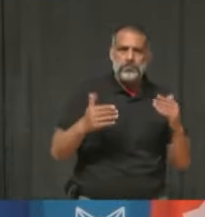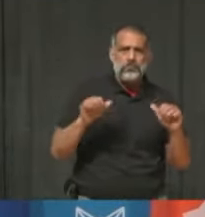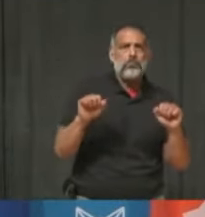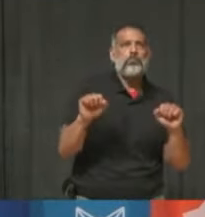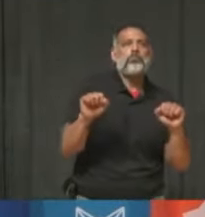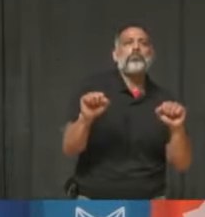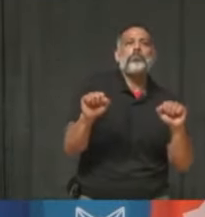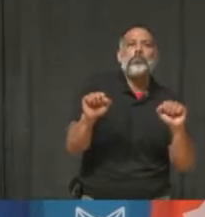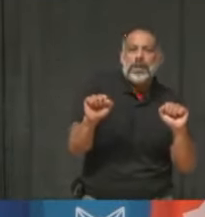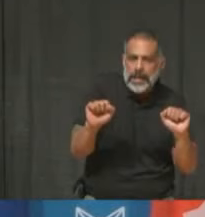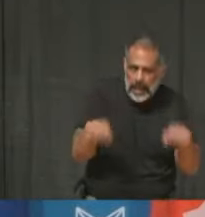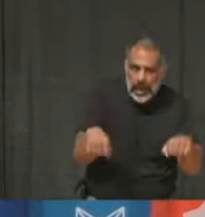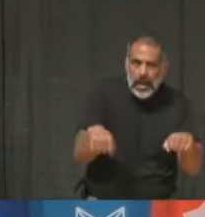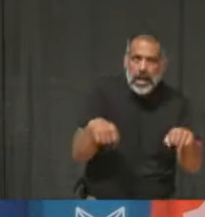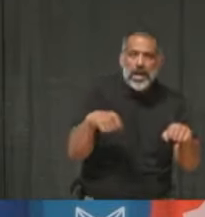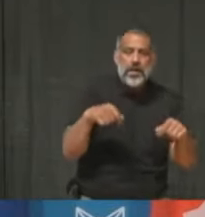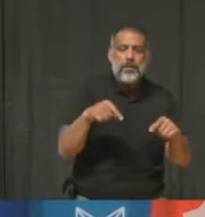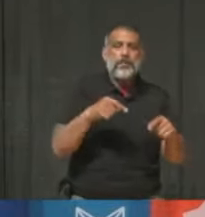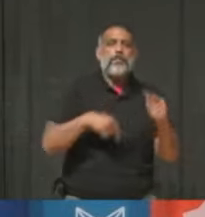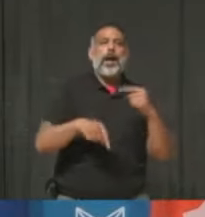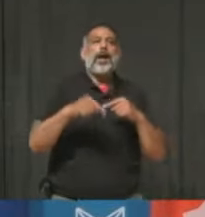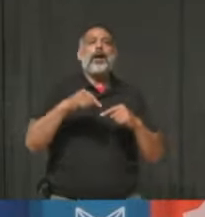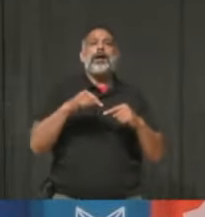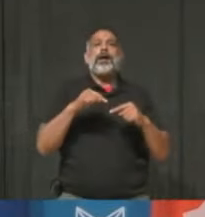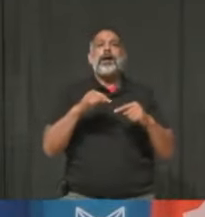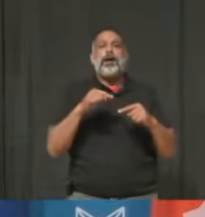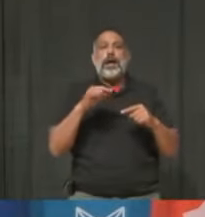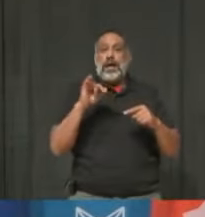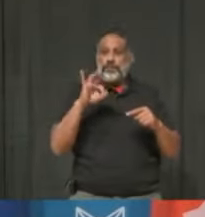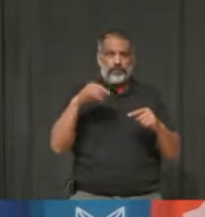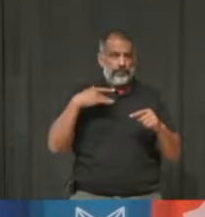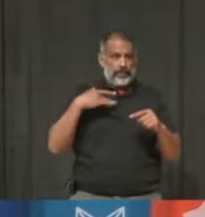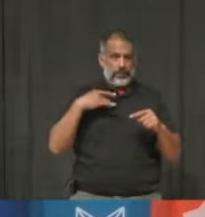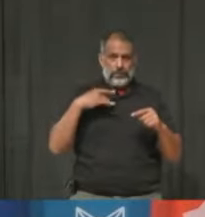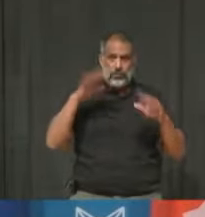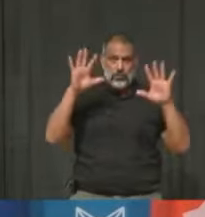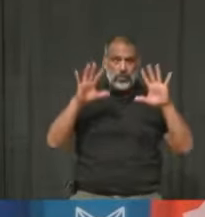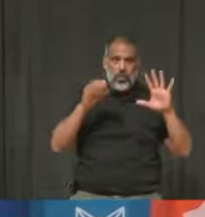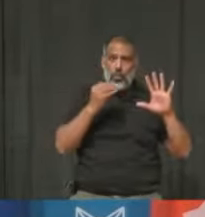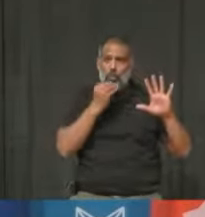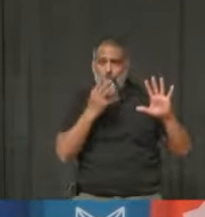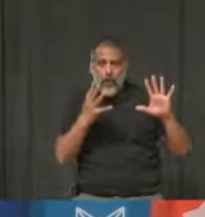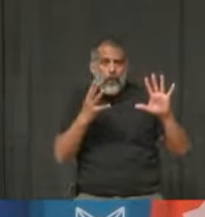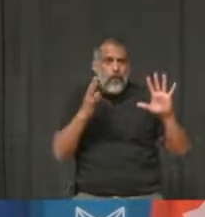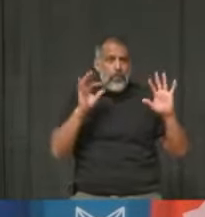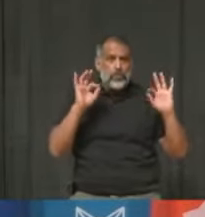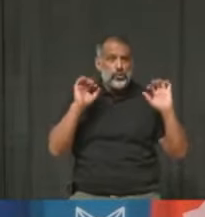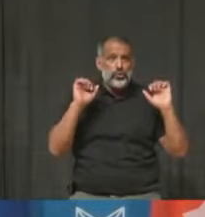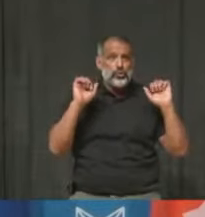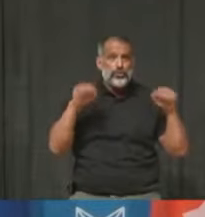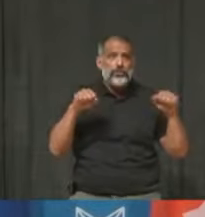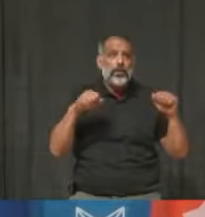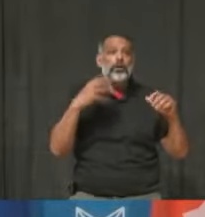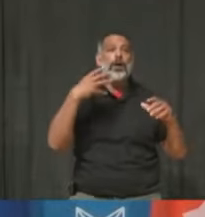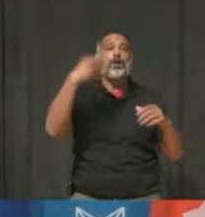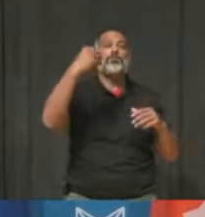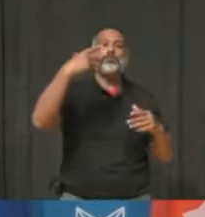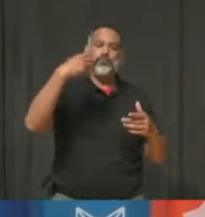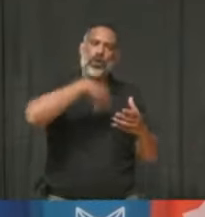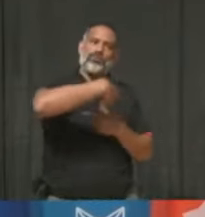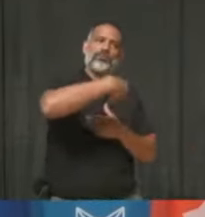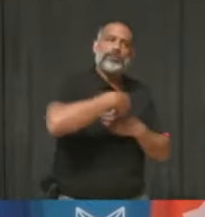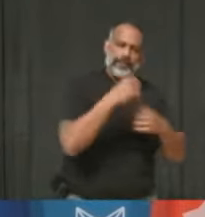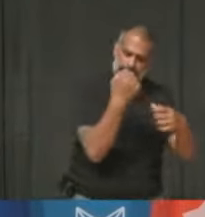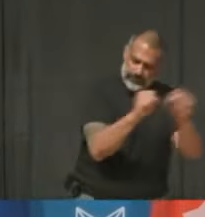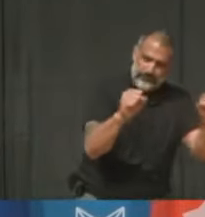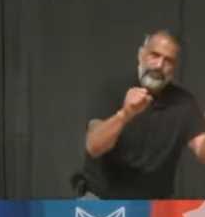the end of the second wave, which is with the weather getting better, is there a way that we can make better use of our outdoor spaces more safely and really